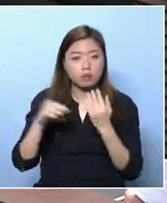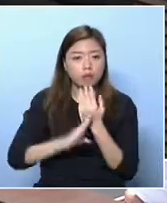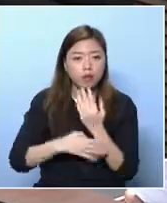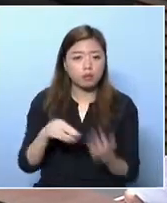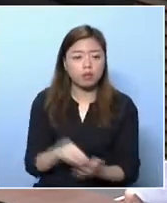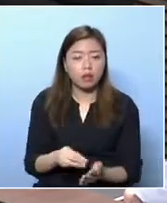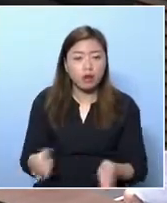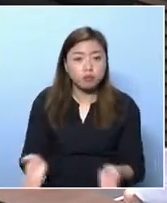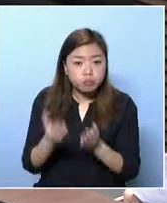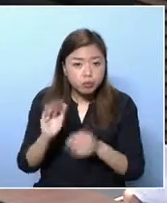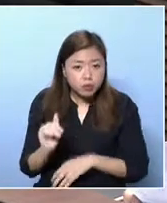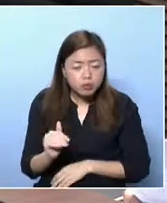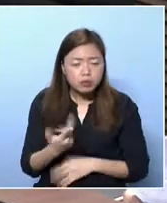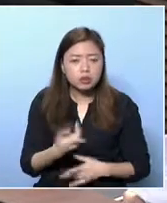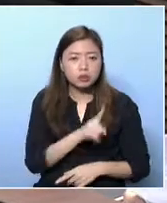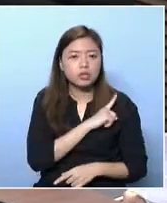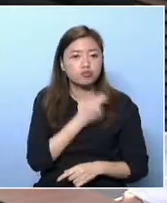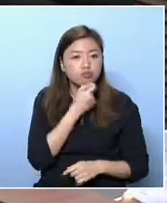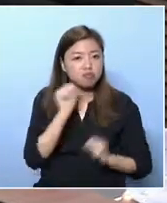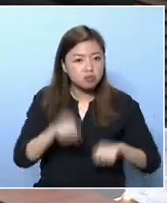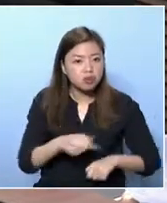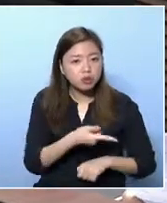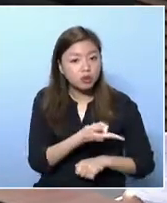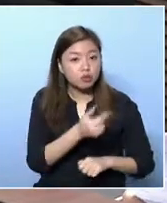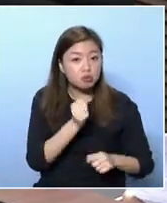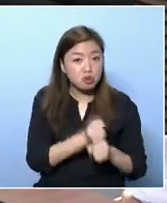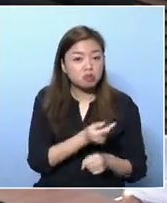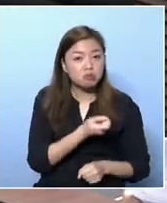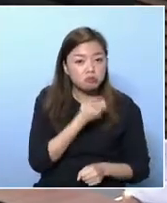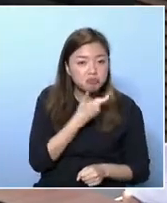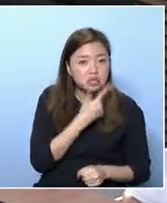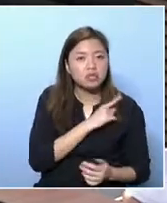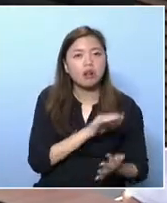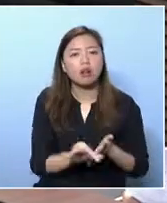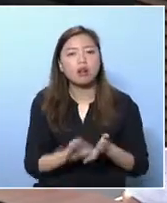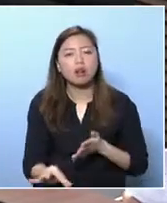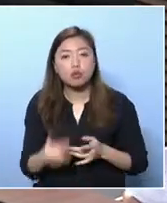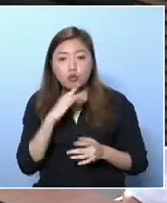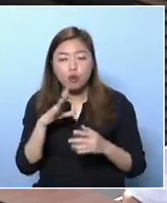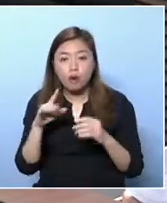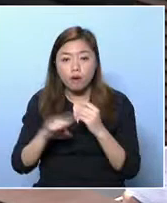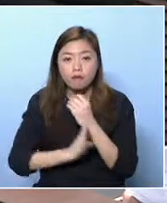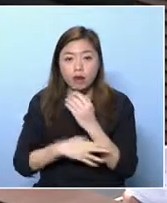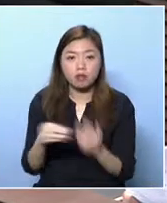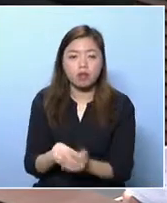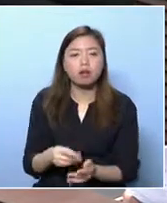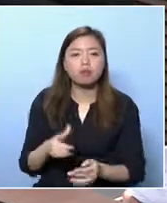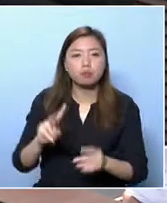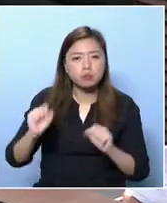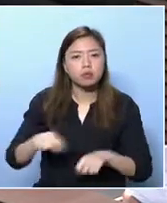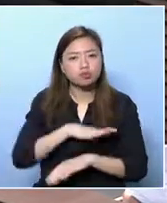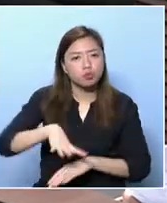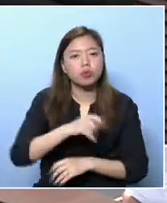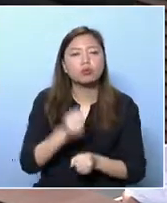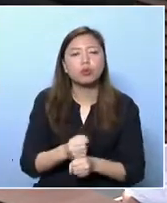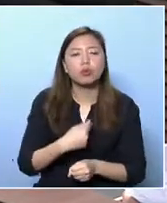family friendly policies more extensively. At present, it's a sort of voluntary. If it's a policy